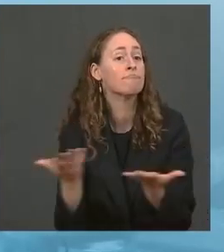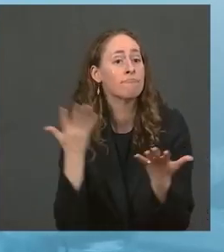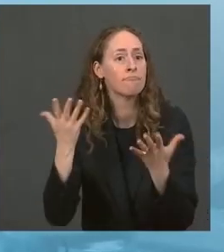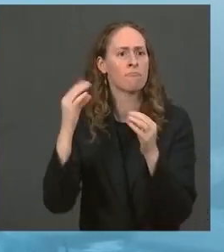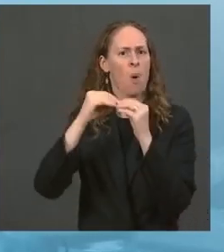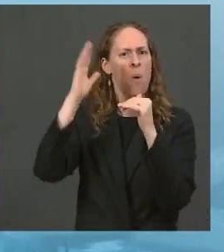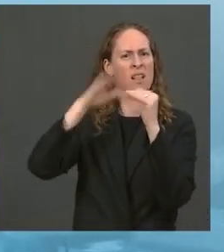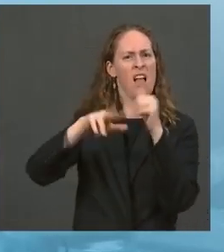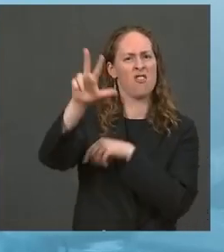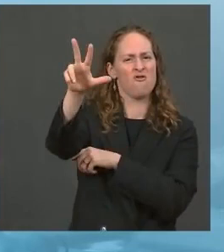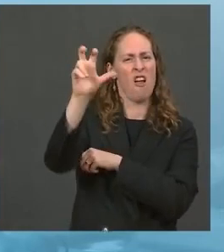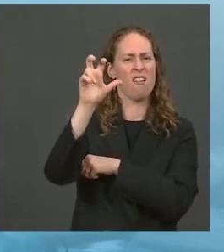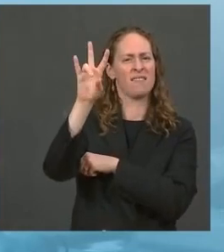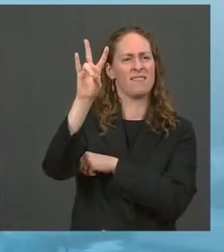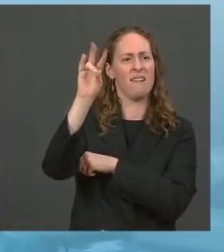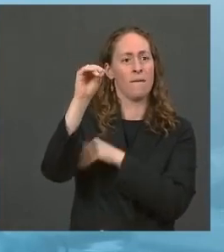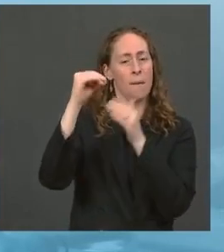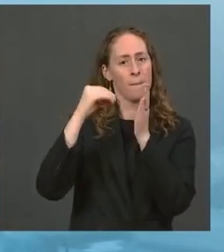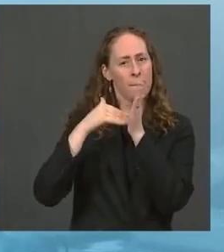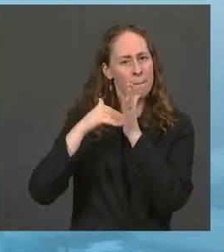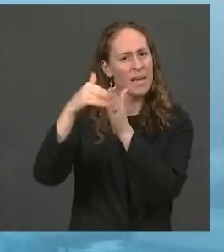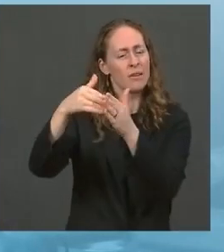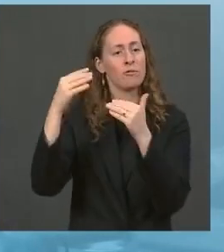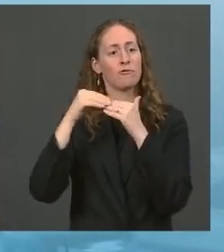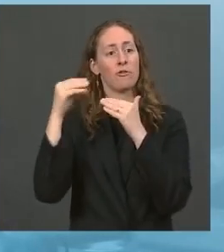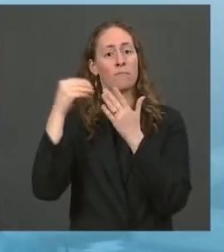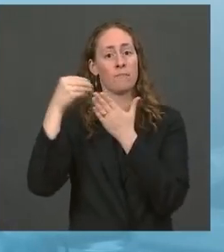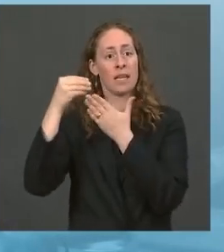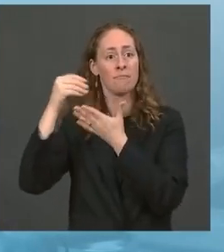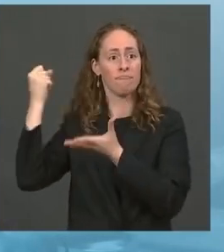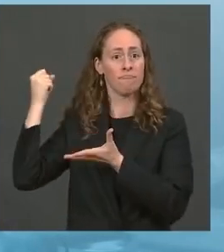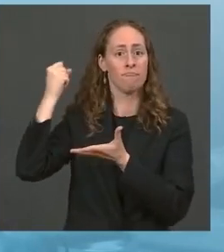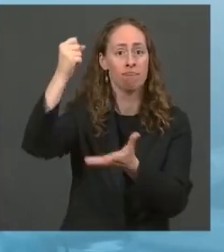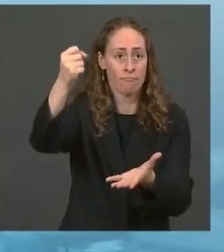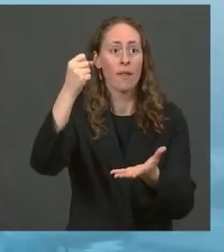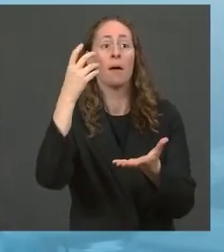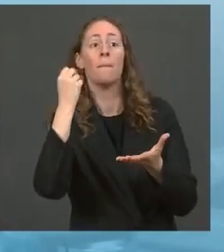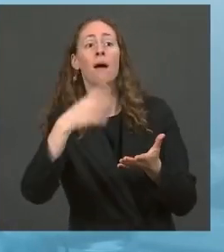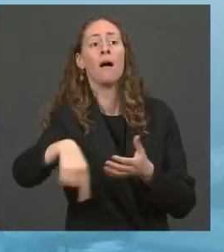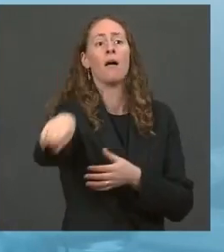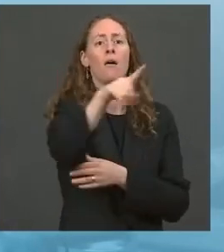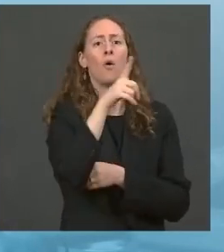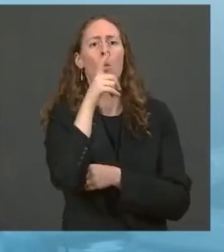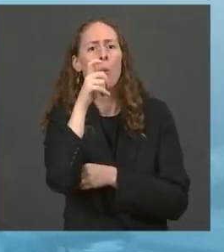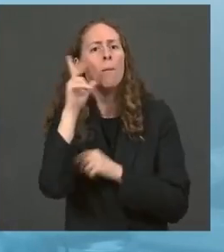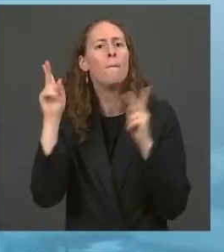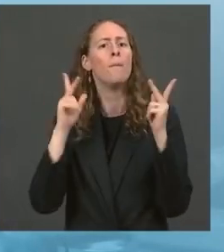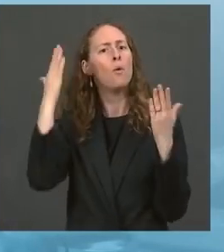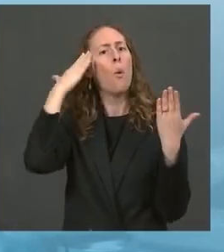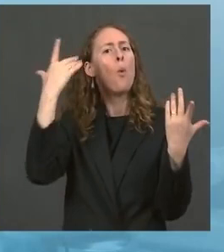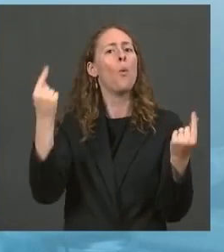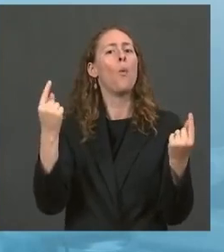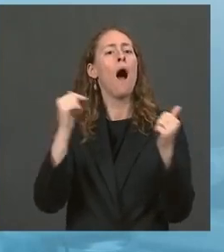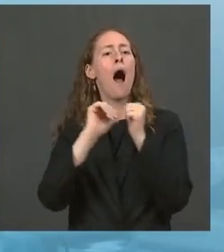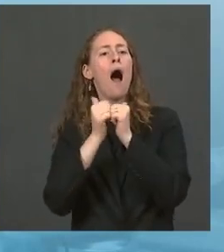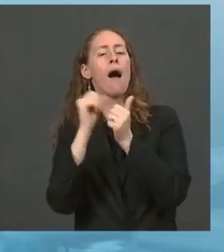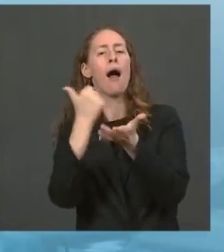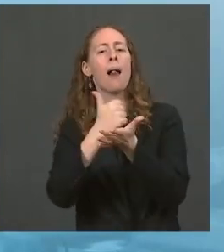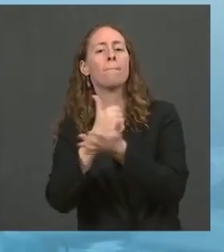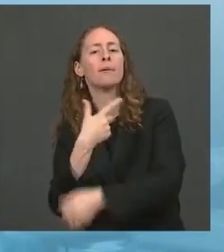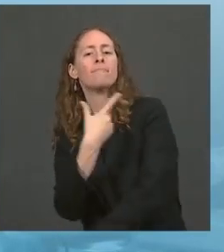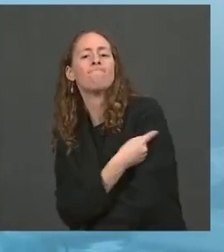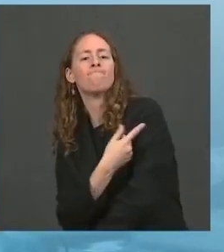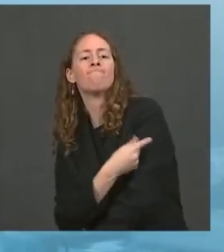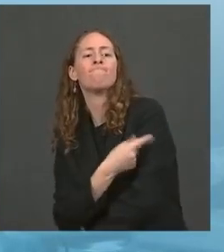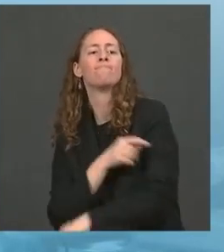to support administering these shots and delivery globally. And we will be providing